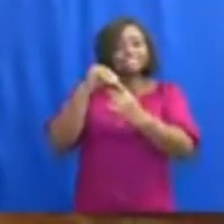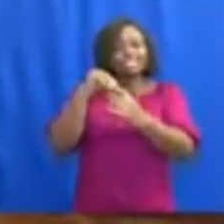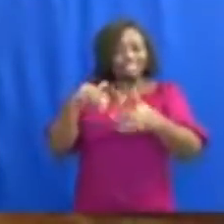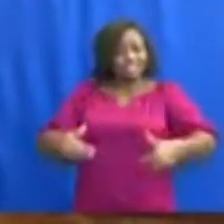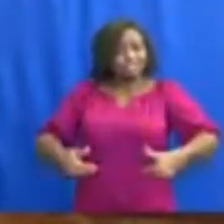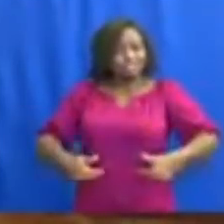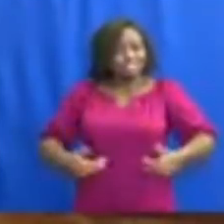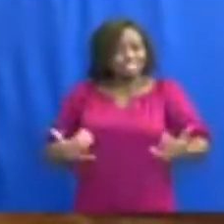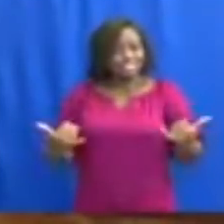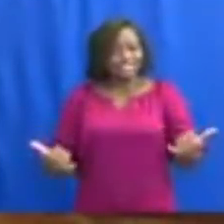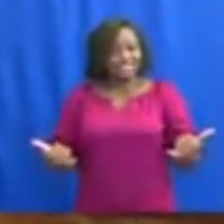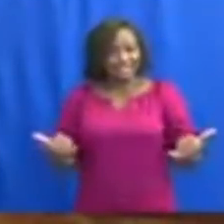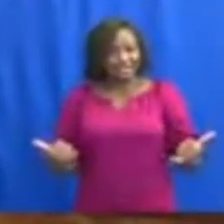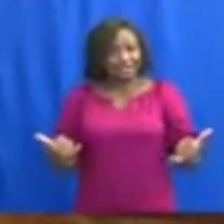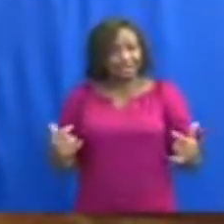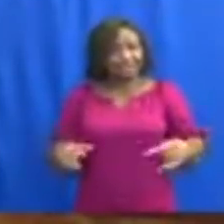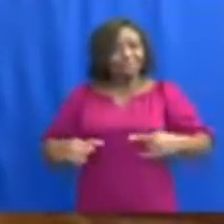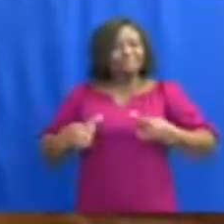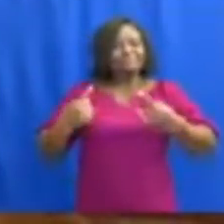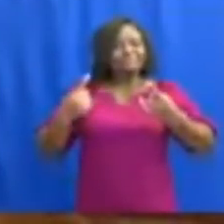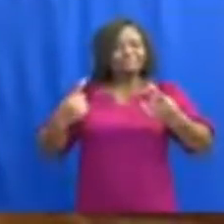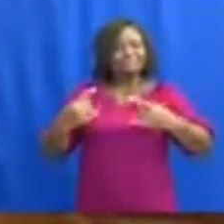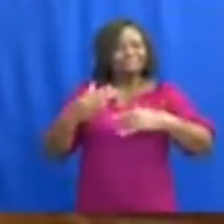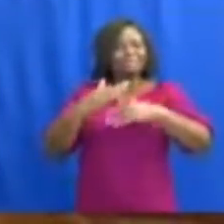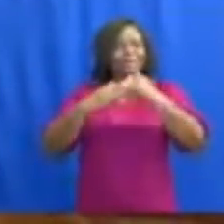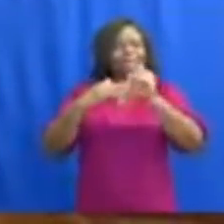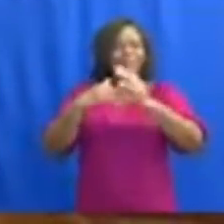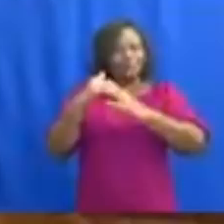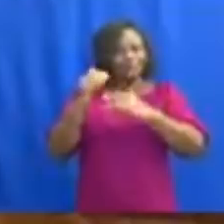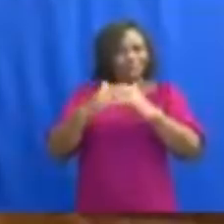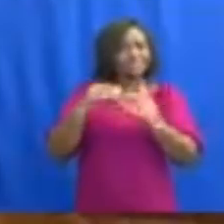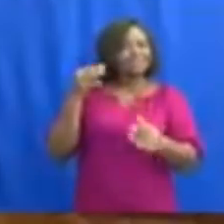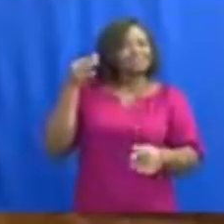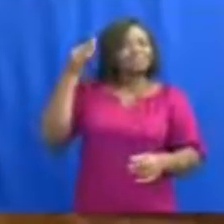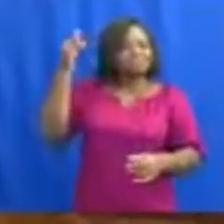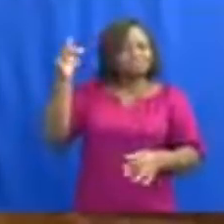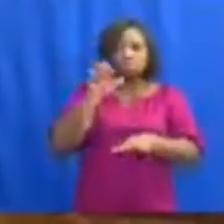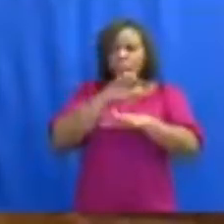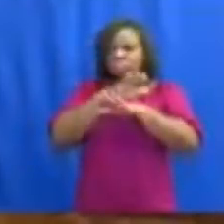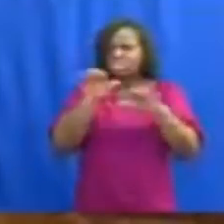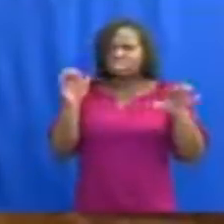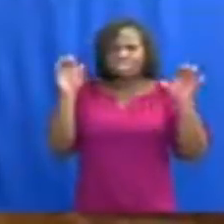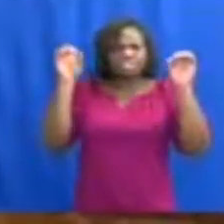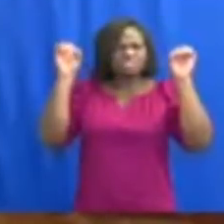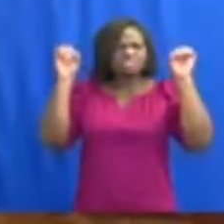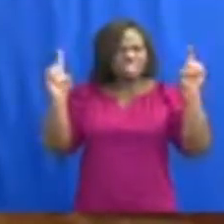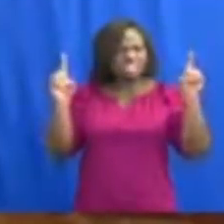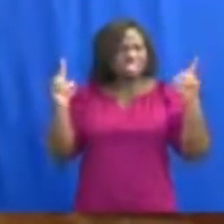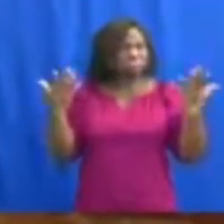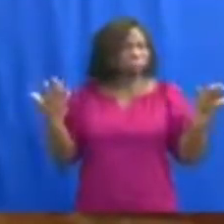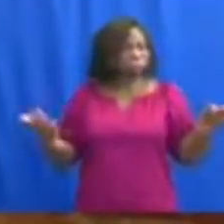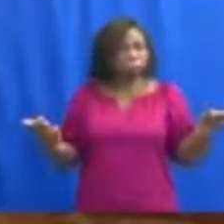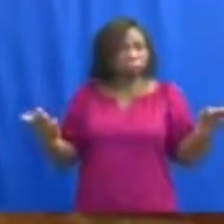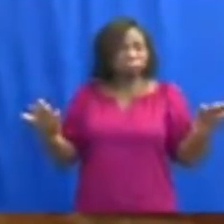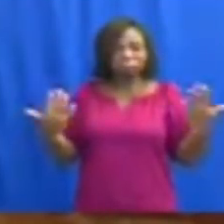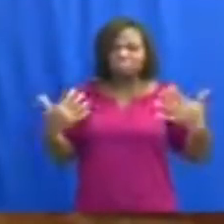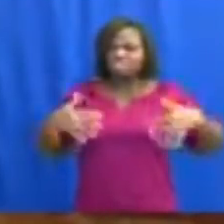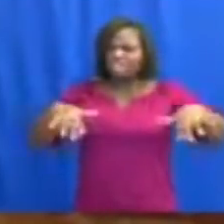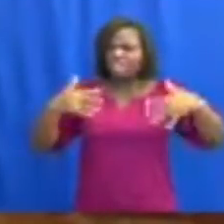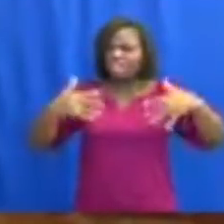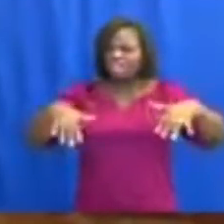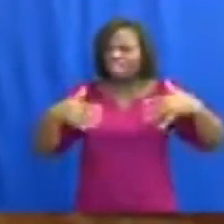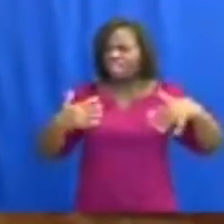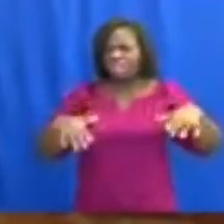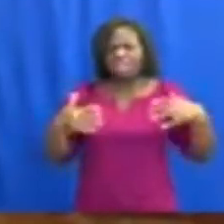today, who are going to build Ghana. Without an educated populace, it will be difficult